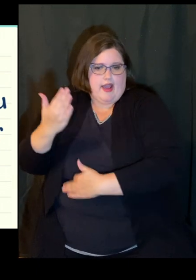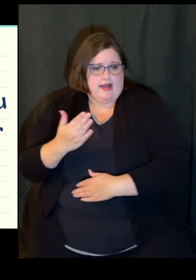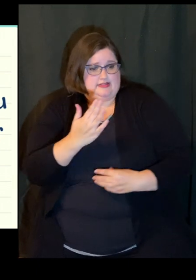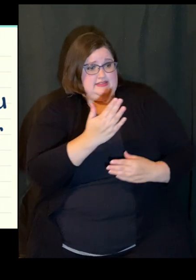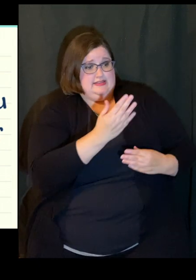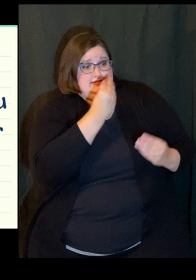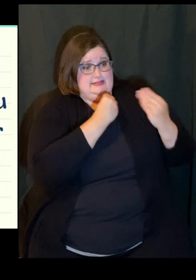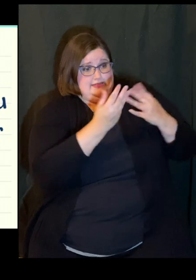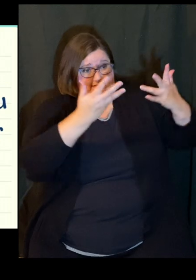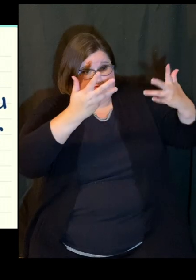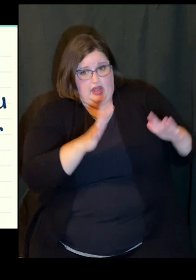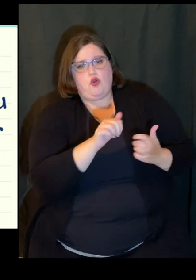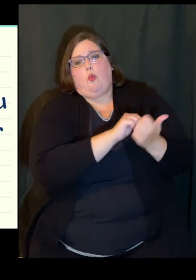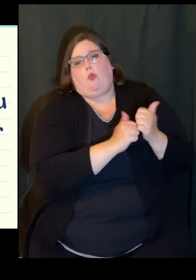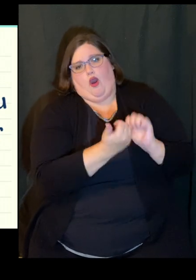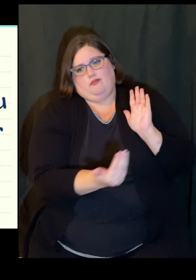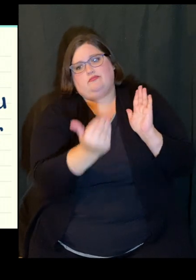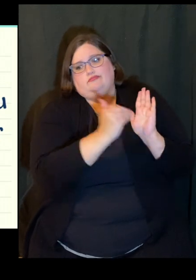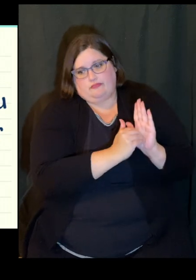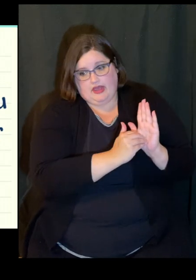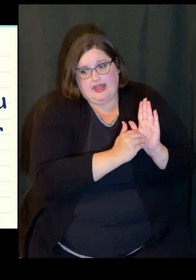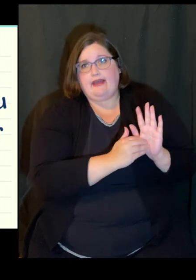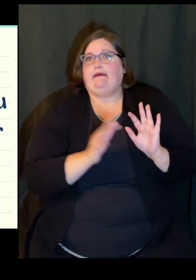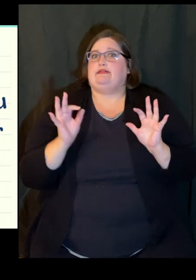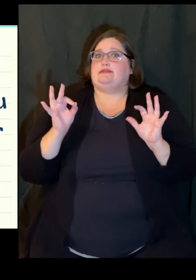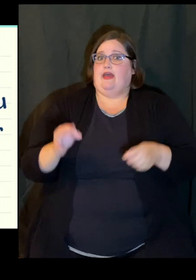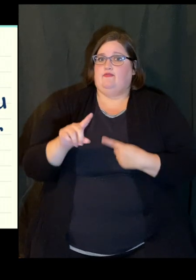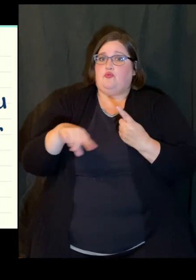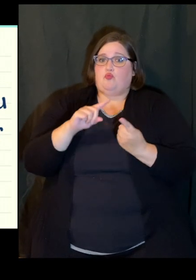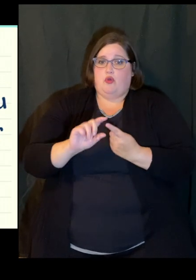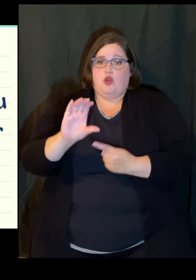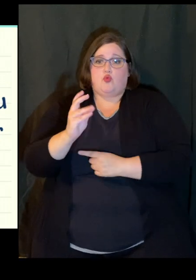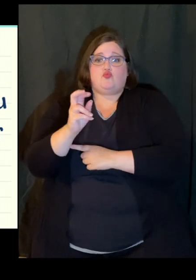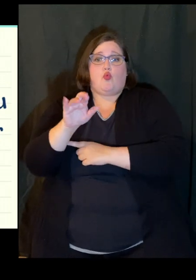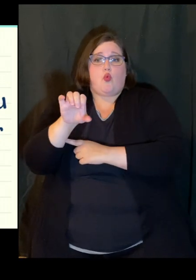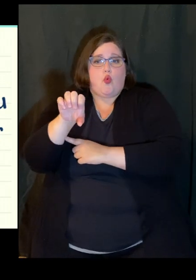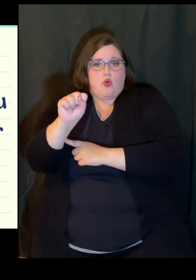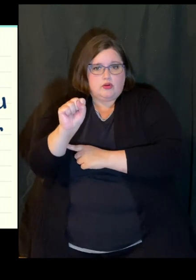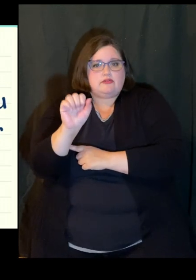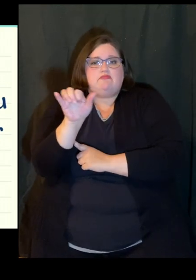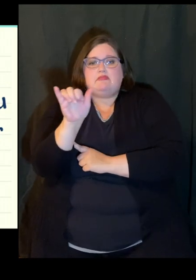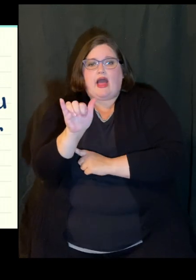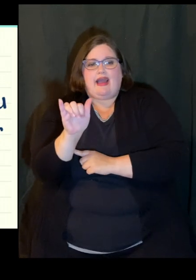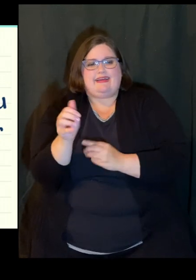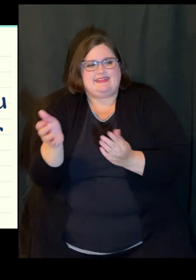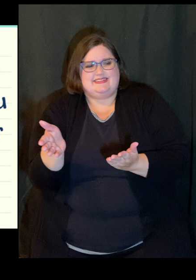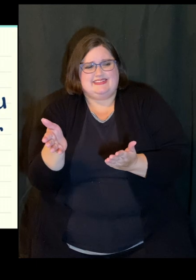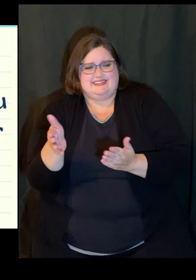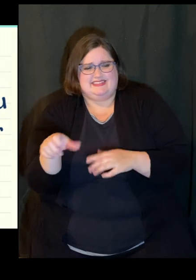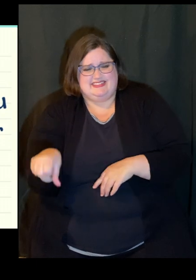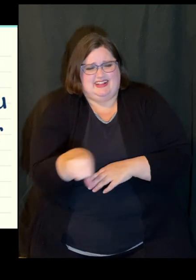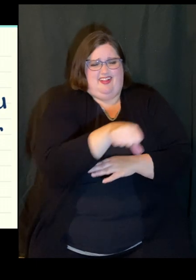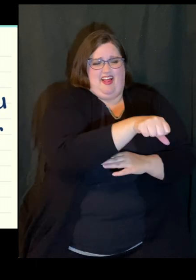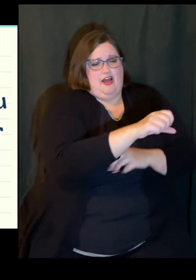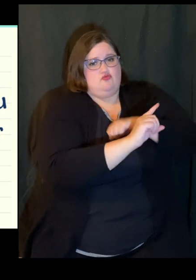definitely need to wash your hands after you do chores like taking out the garbage. You stinky.